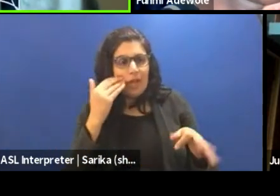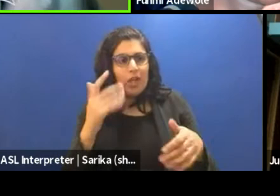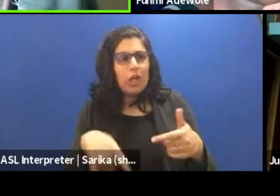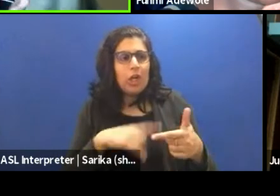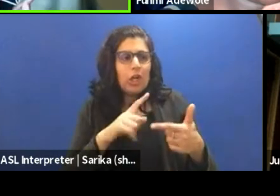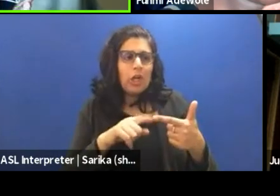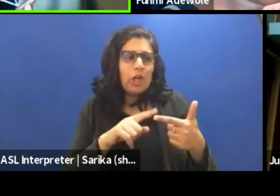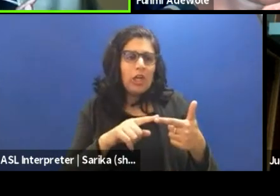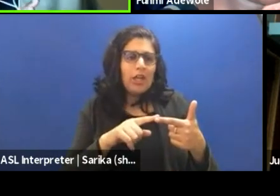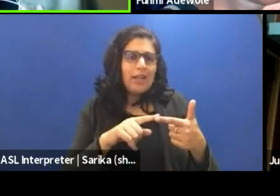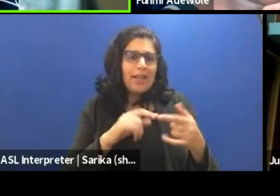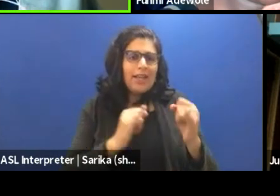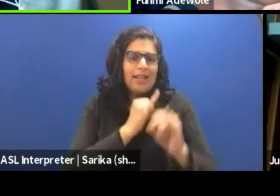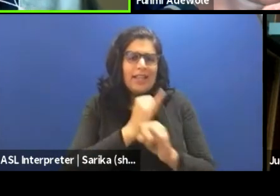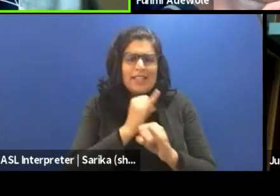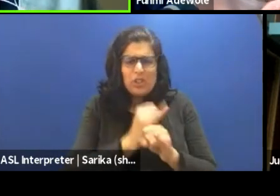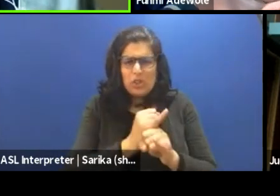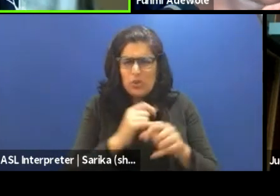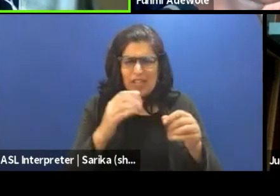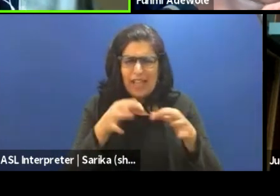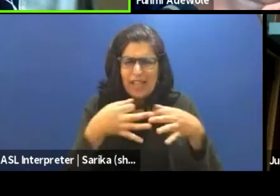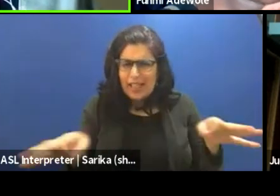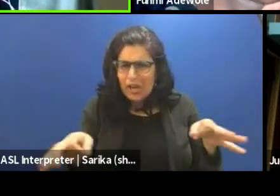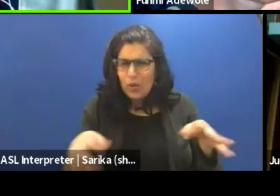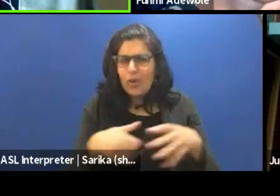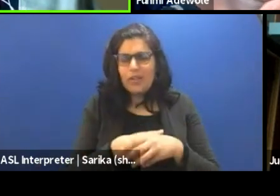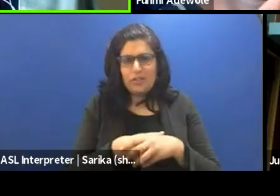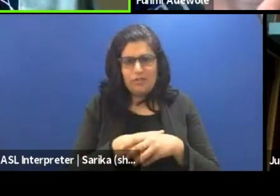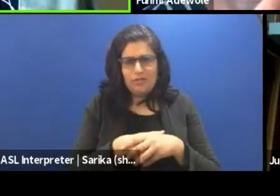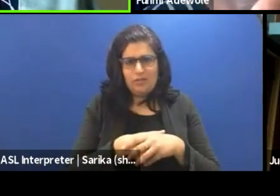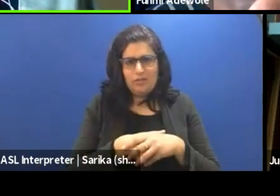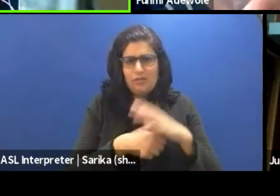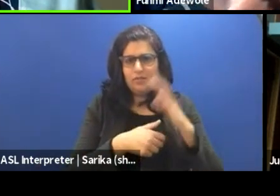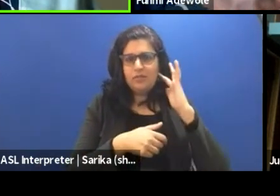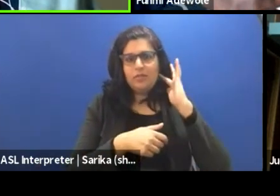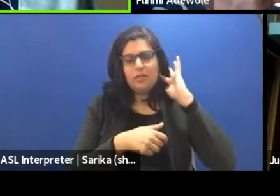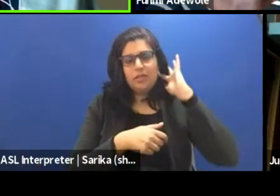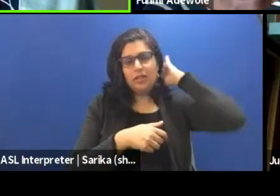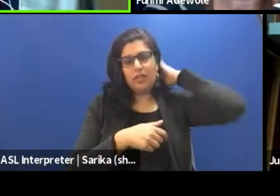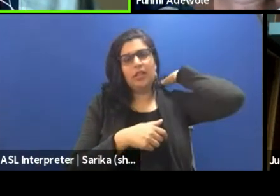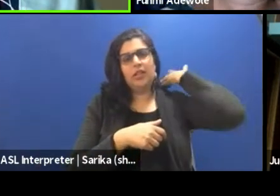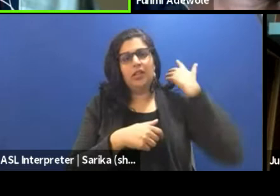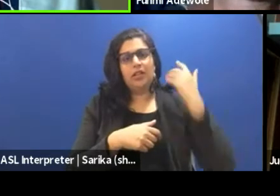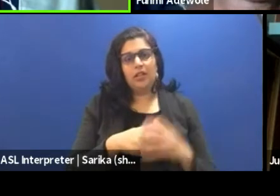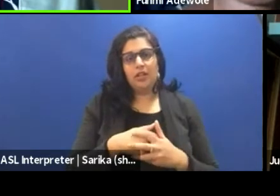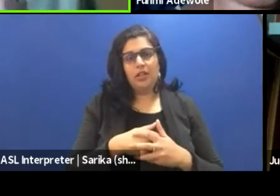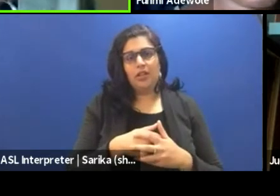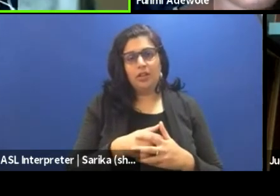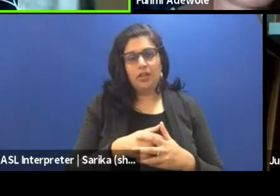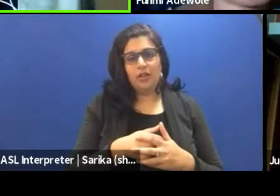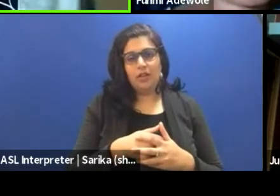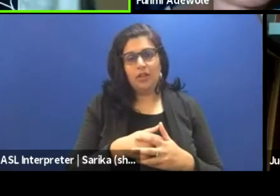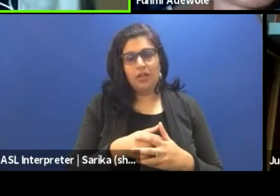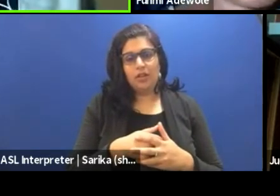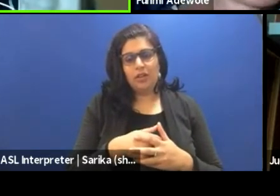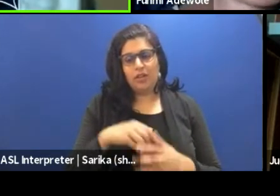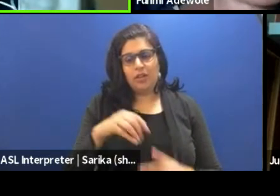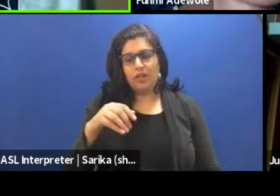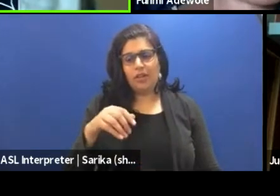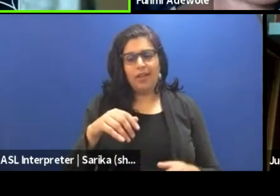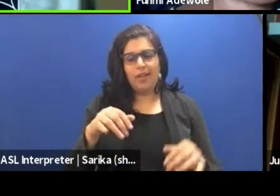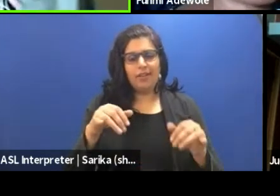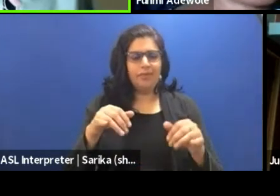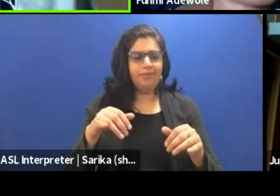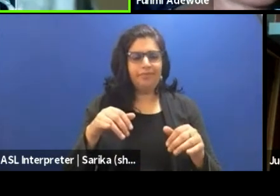institutionalized language. It had colloquial terms